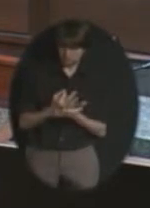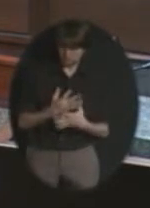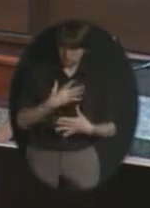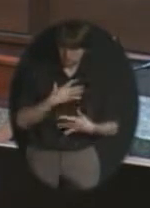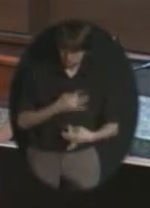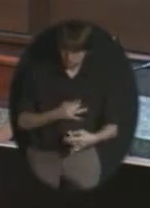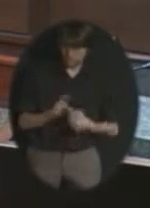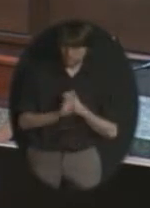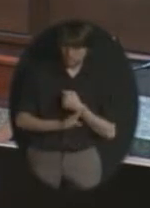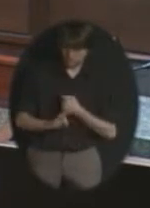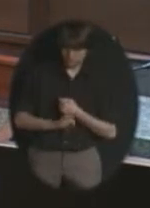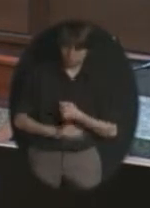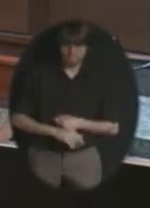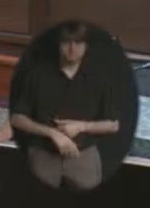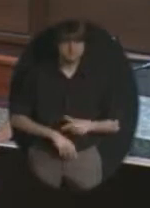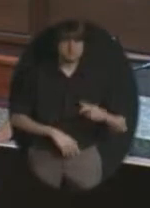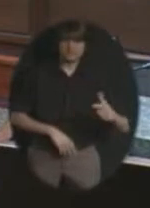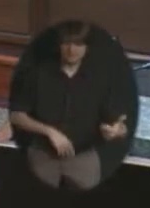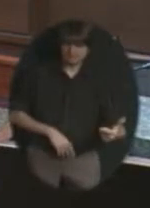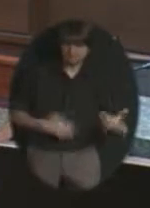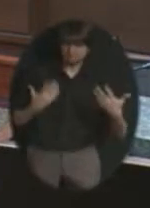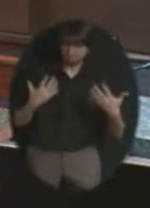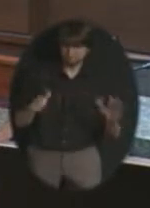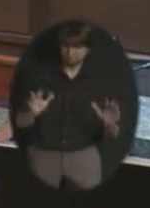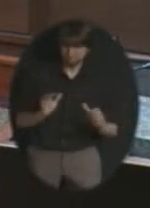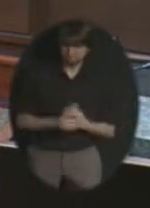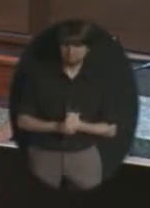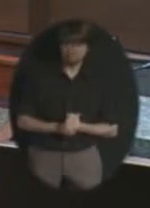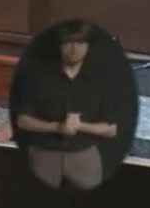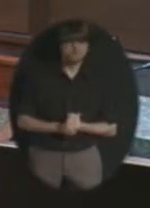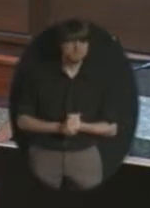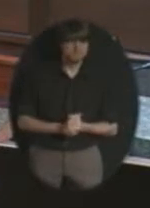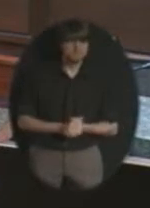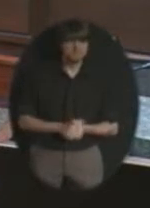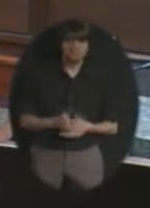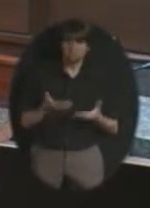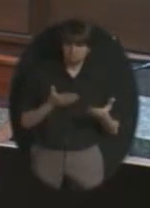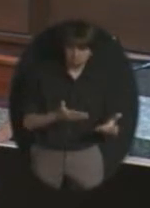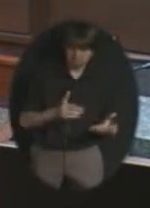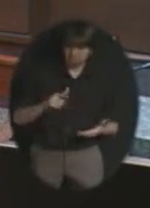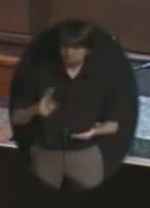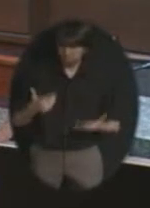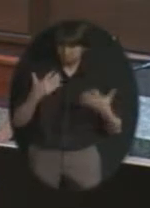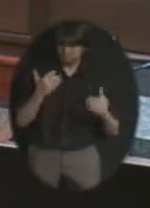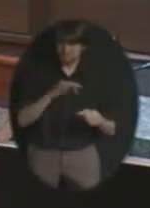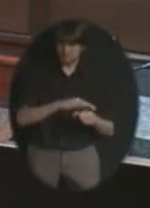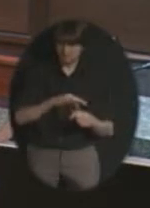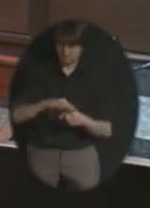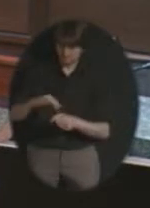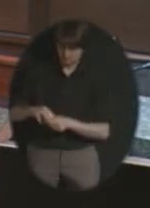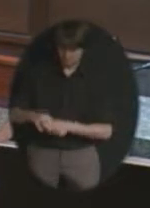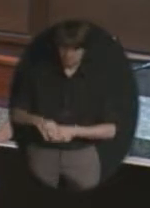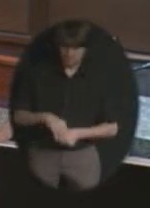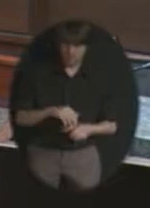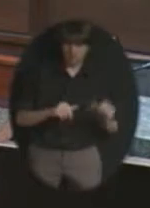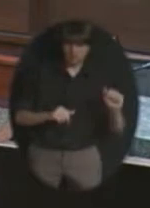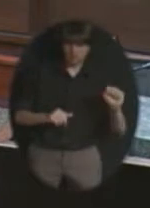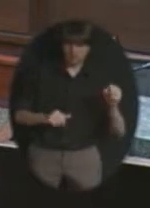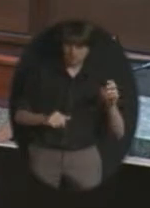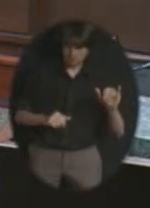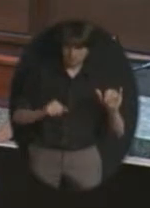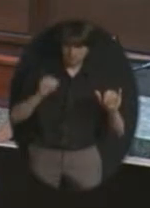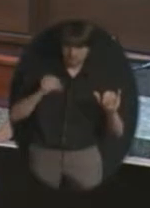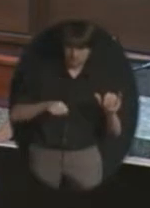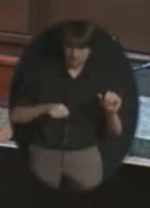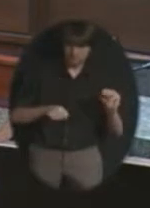second Ms. Hibbs I have a motion by Mr. Poland and a second by Mr. Parker would you call the roll please Ms. Ashley yes Mrs. Martin